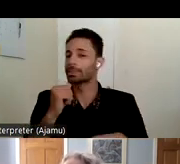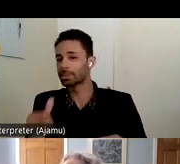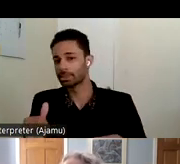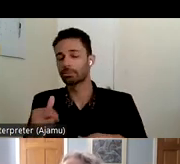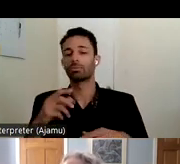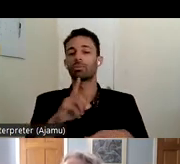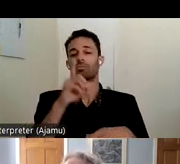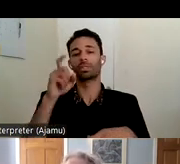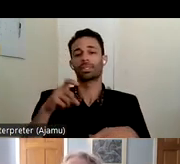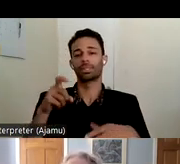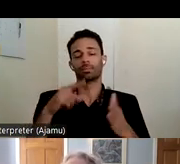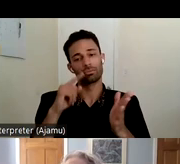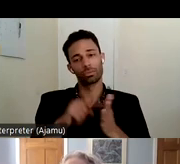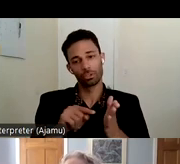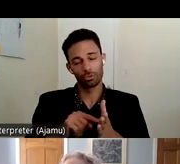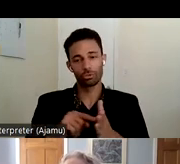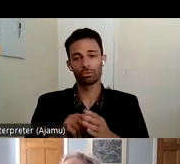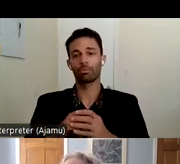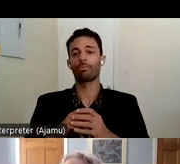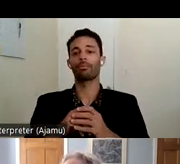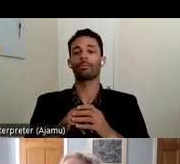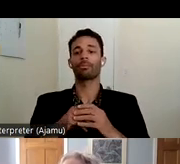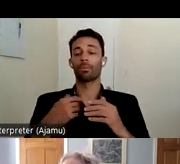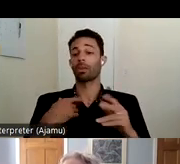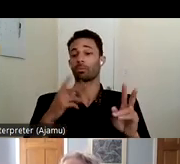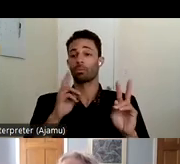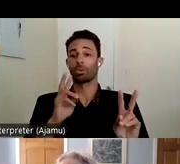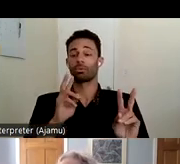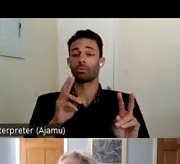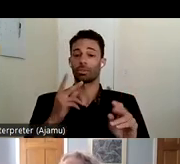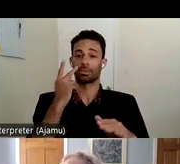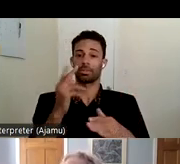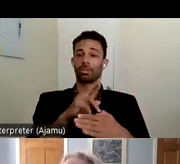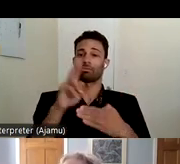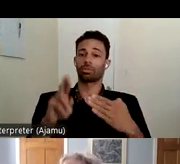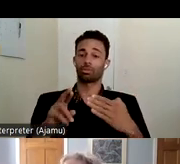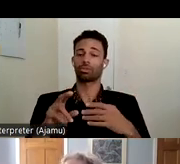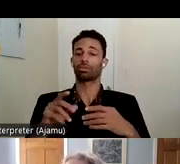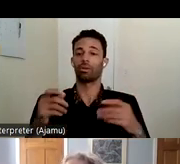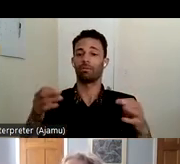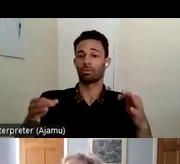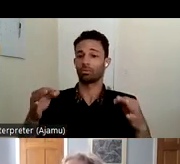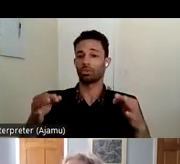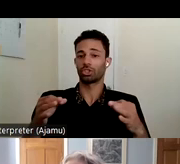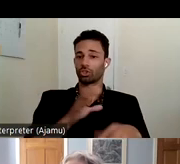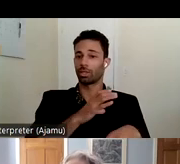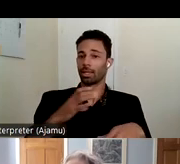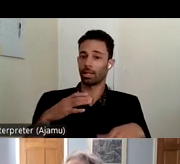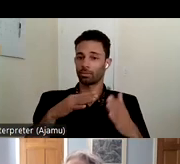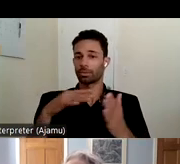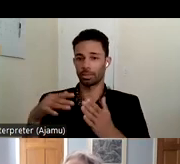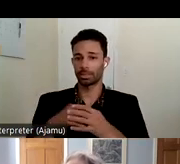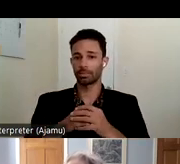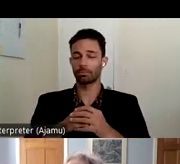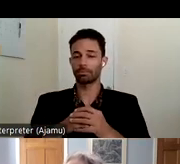research um and that's why we're really looking forward to seeing the results of the judicial council's study there are